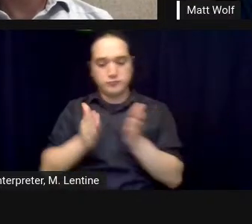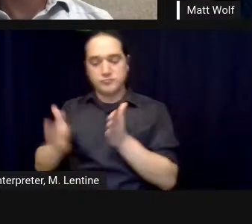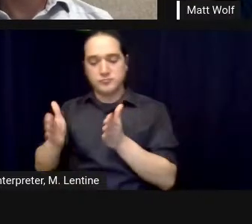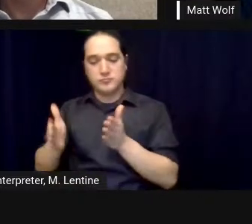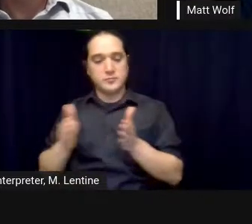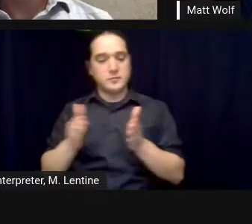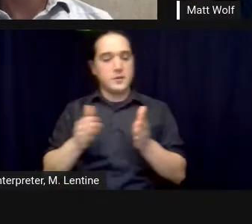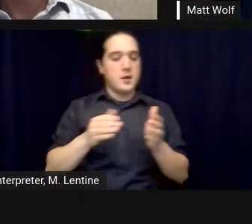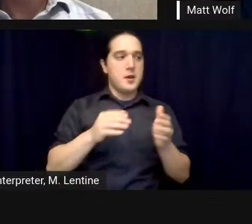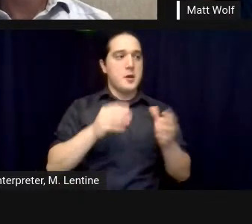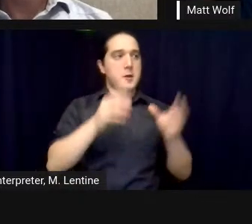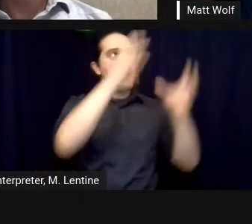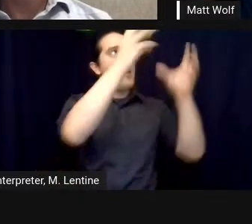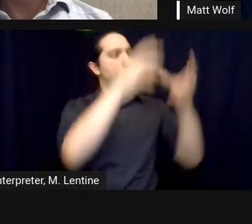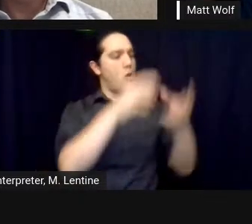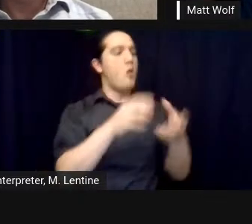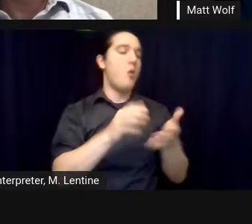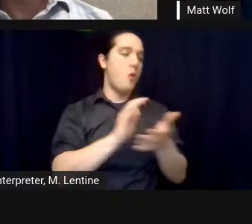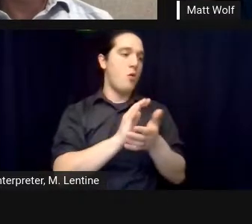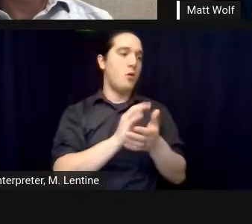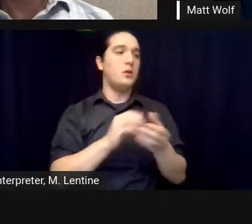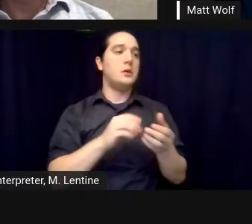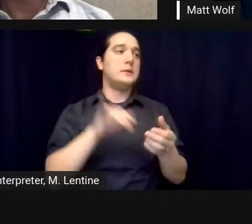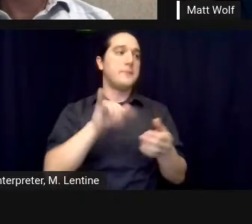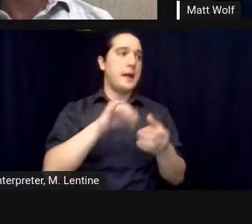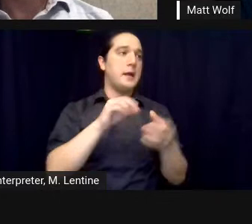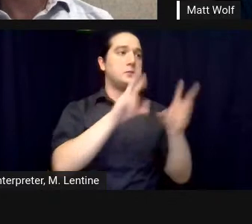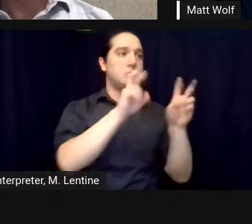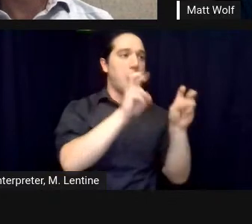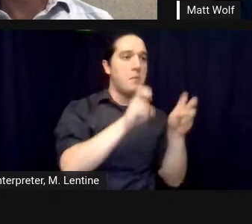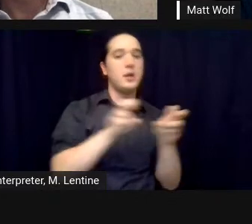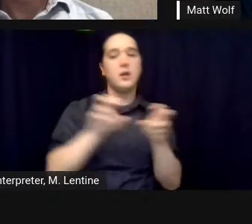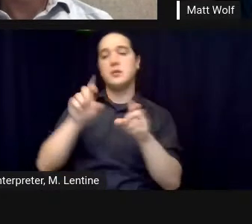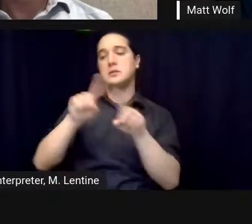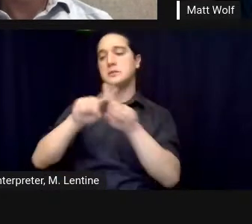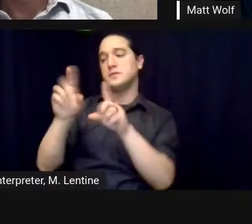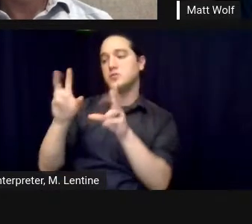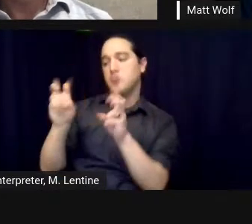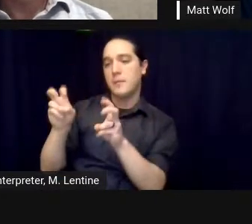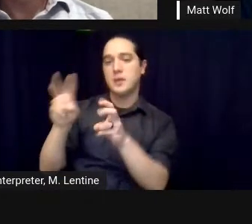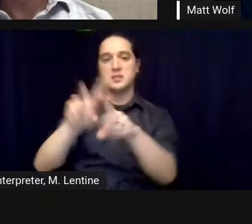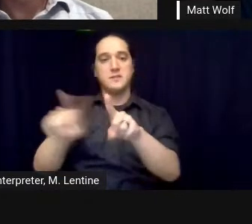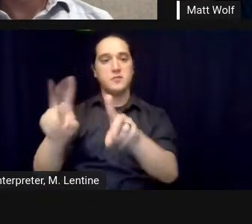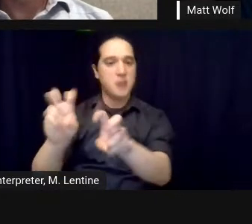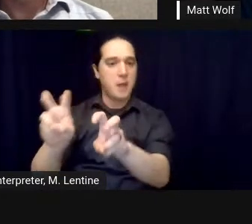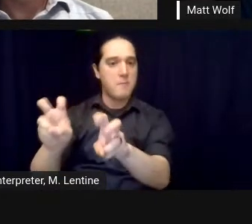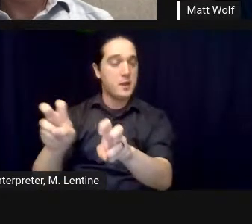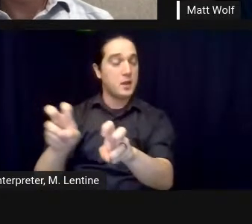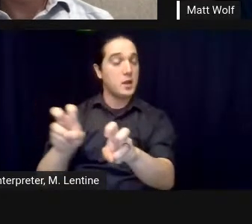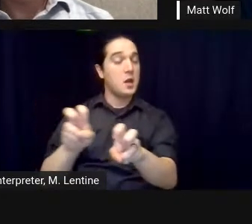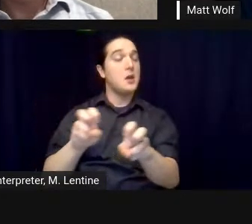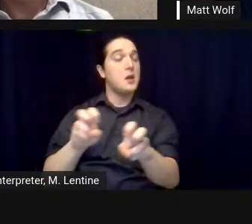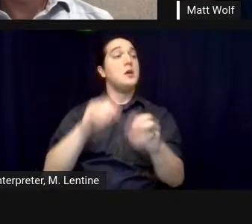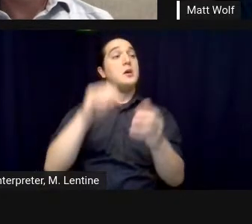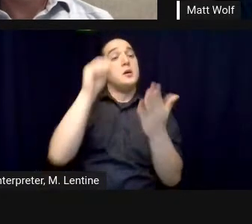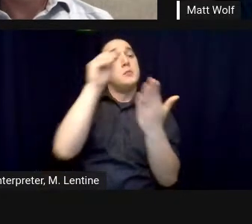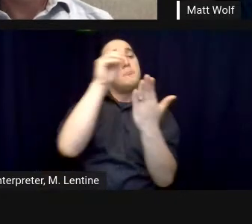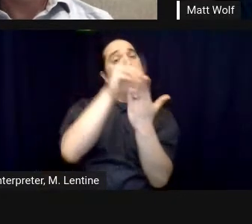making the film anything else you want to add matt no i think that those were the big challenges